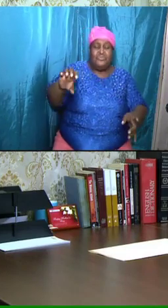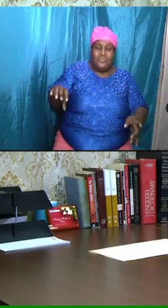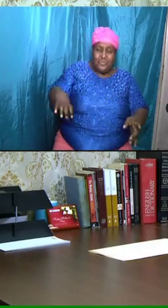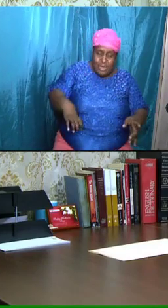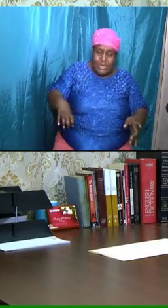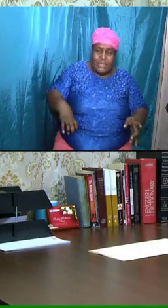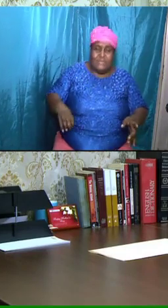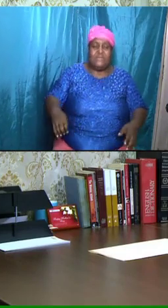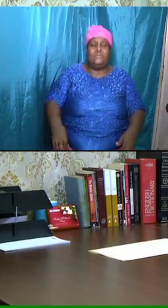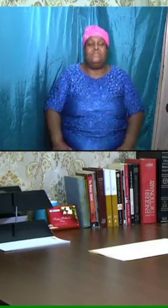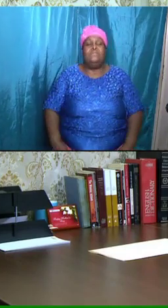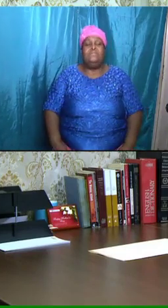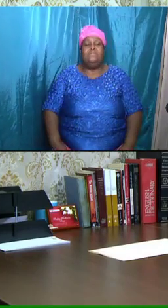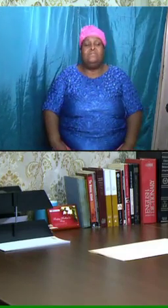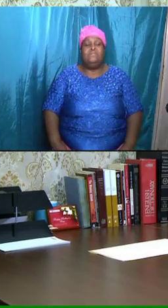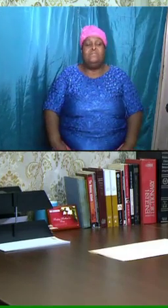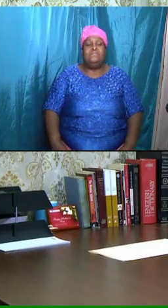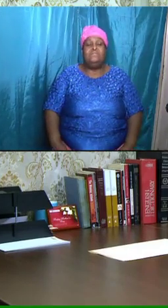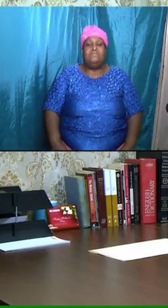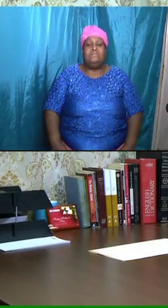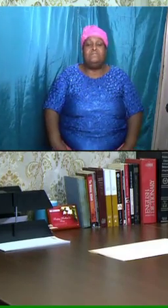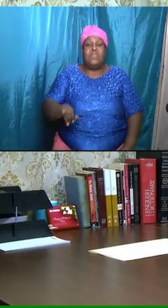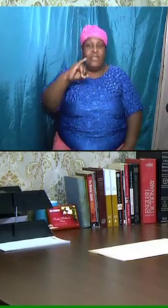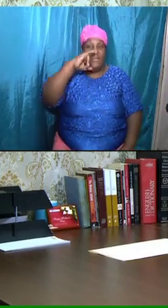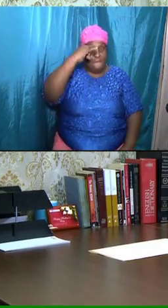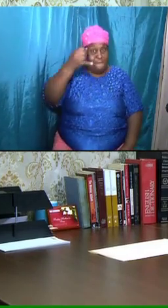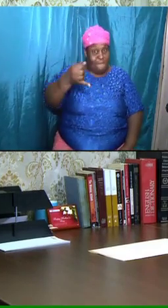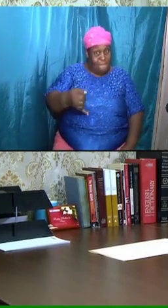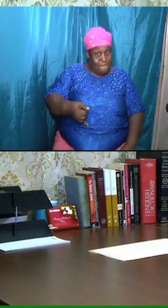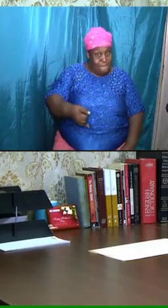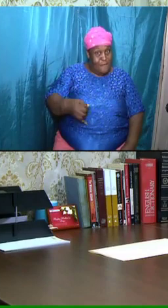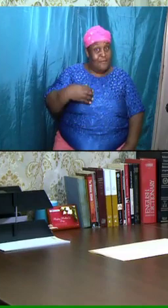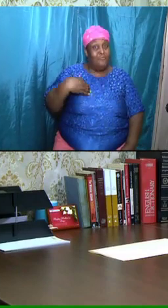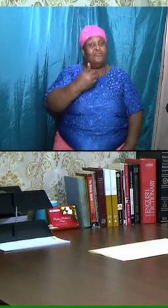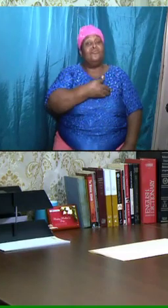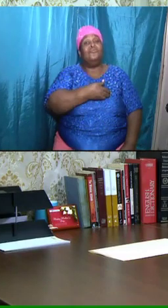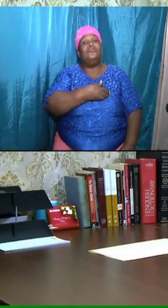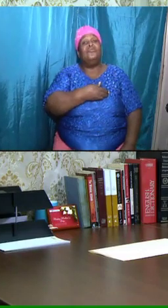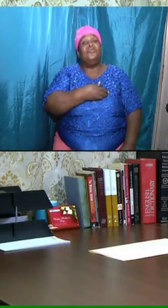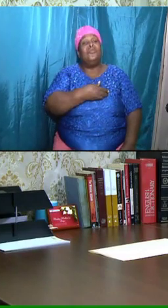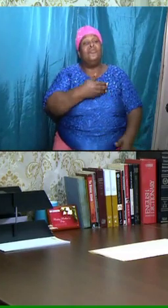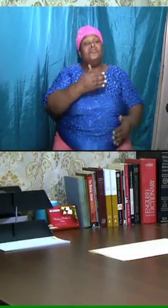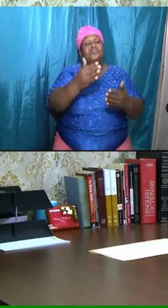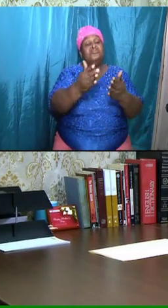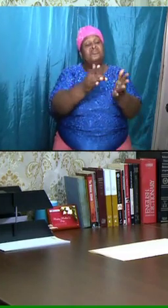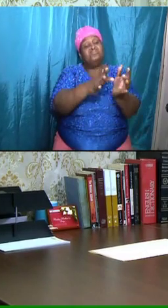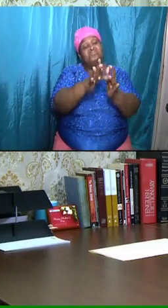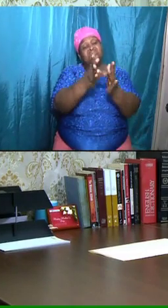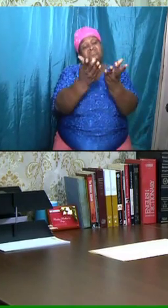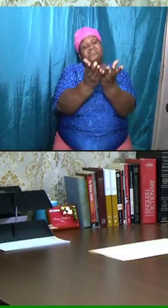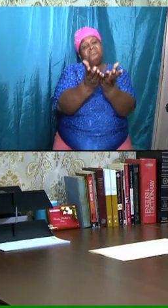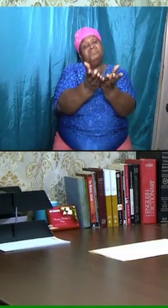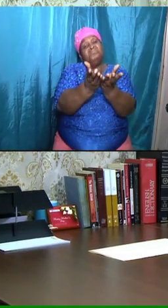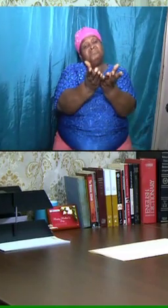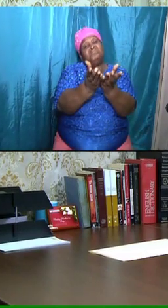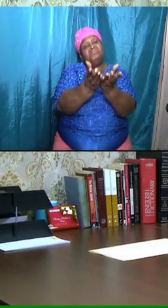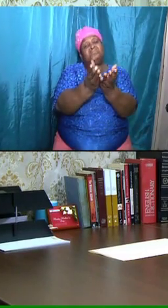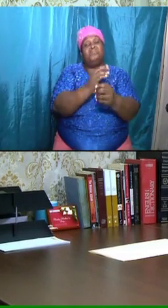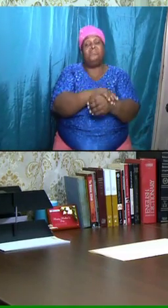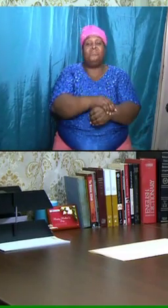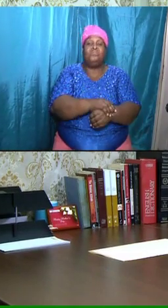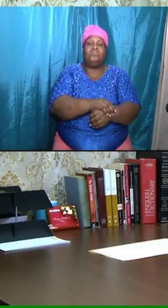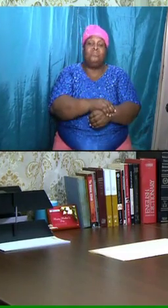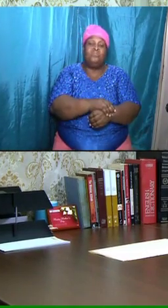invite us to turn to the book of Daniel, Daniel chapter 9 and verse 26,